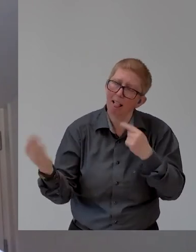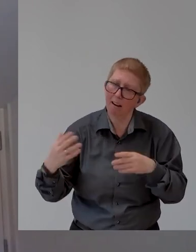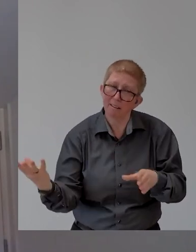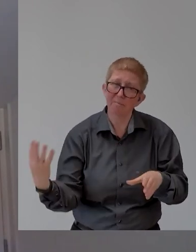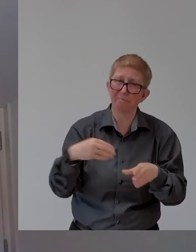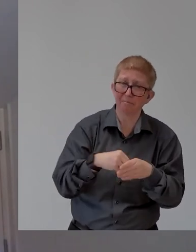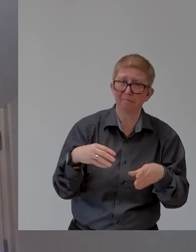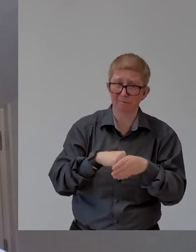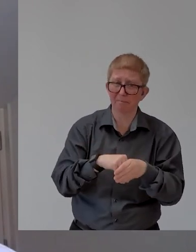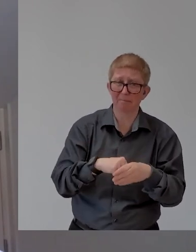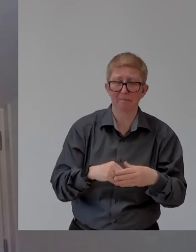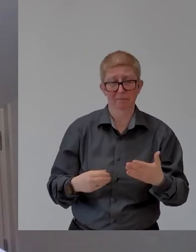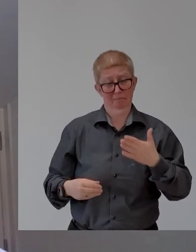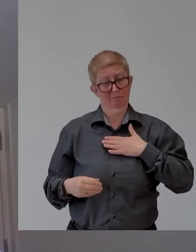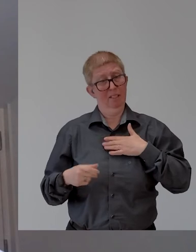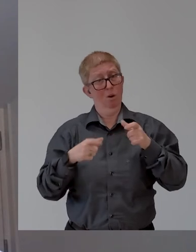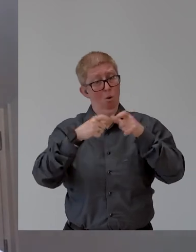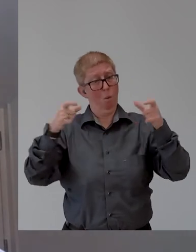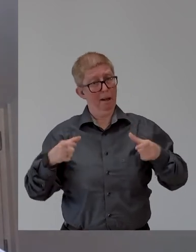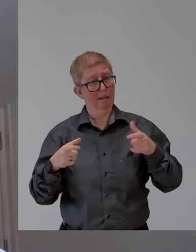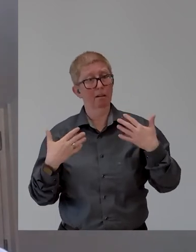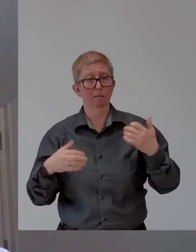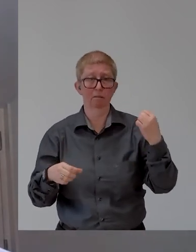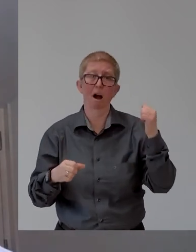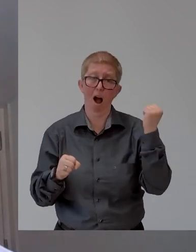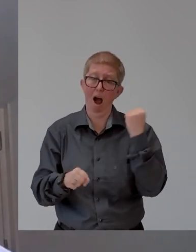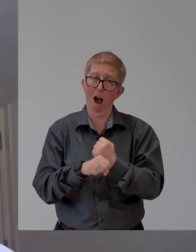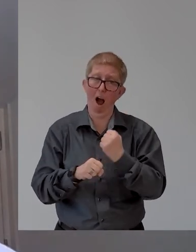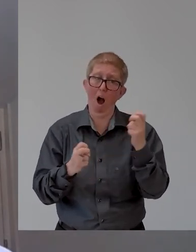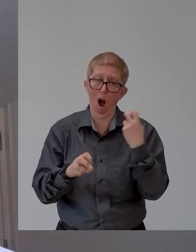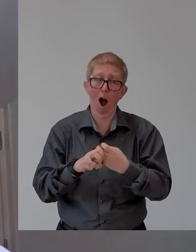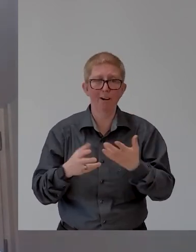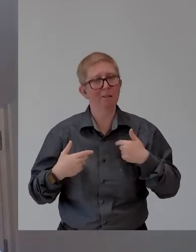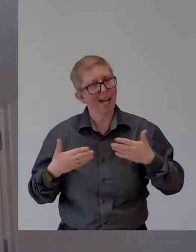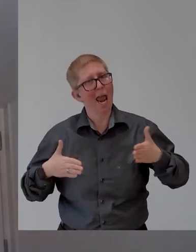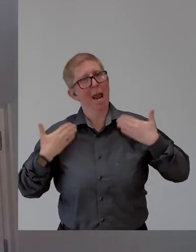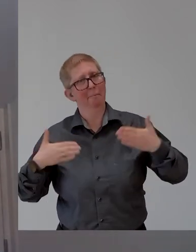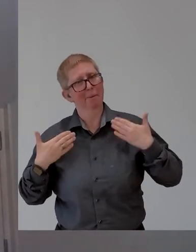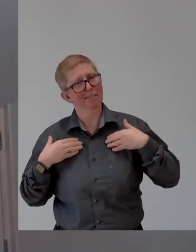where, uh, you know, we can help make that happen, right? It's about exposure.